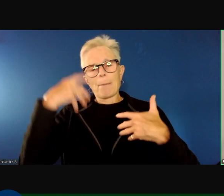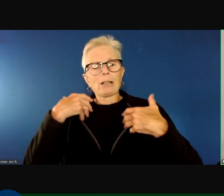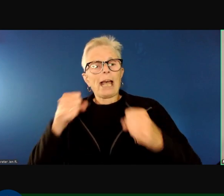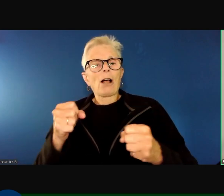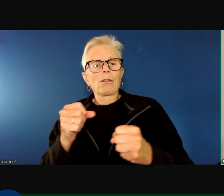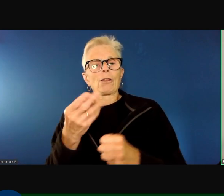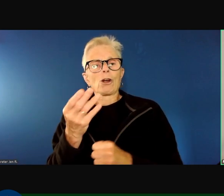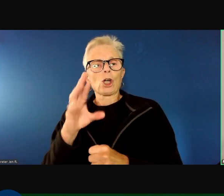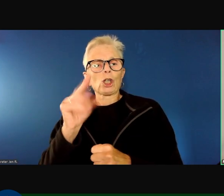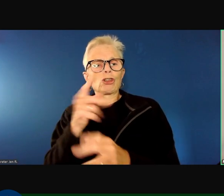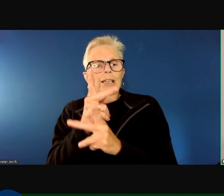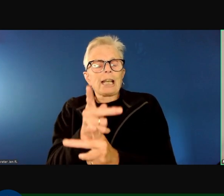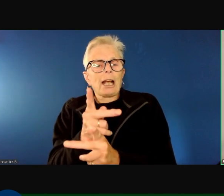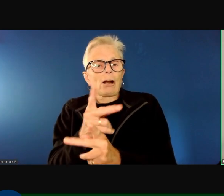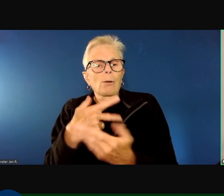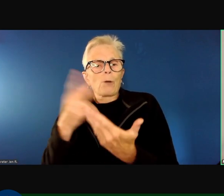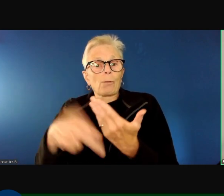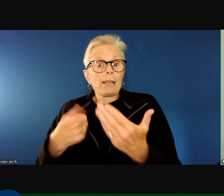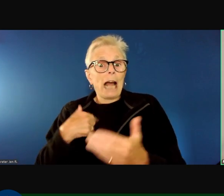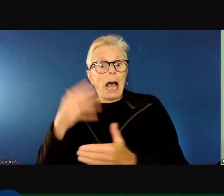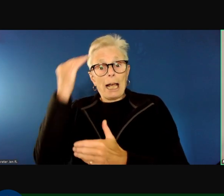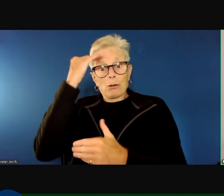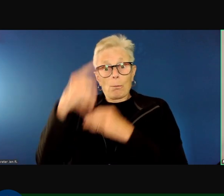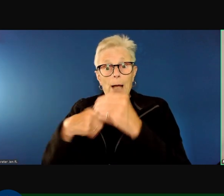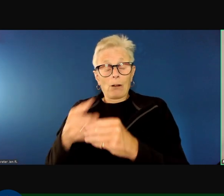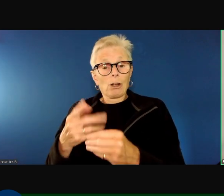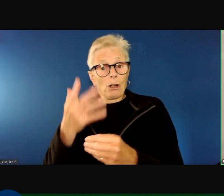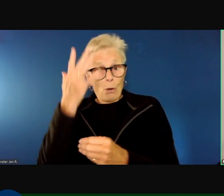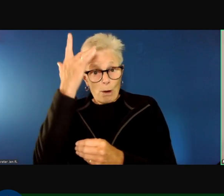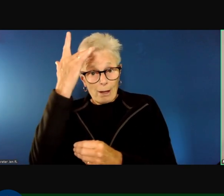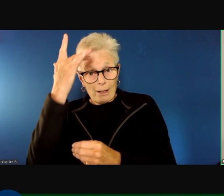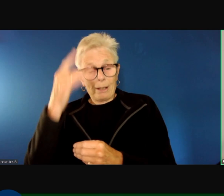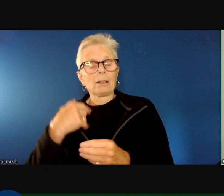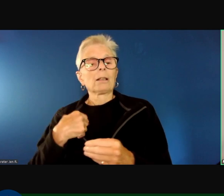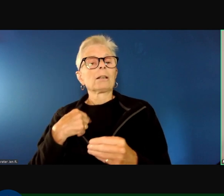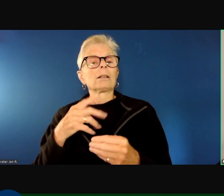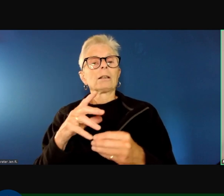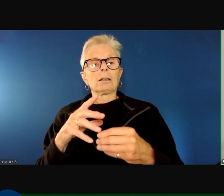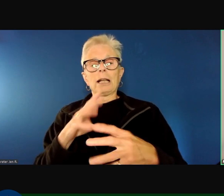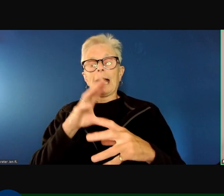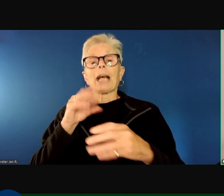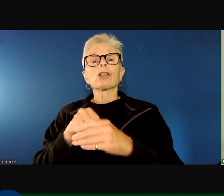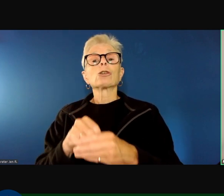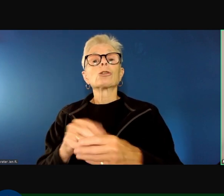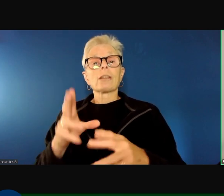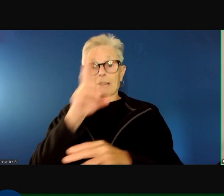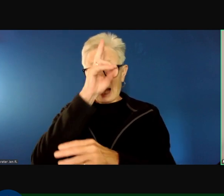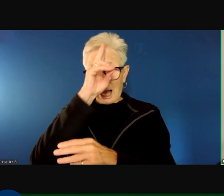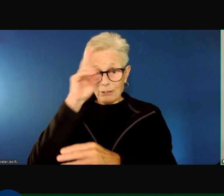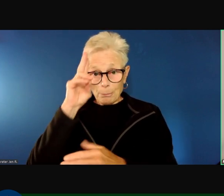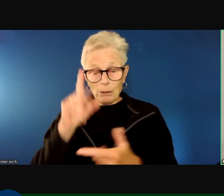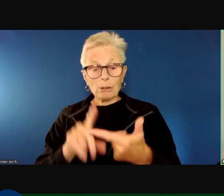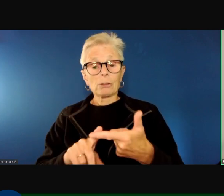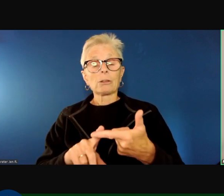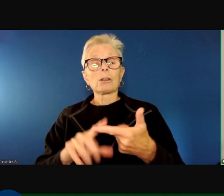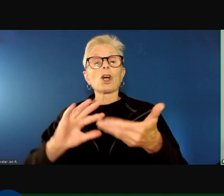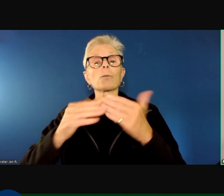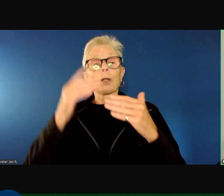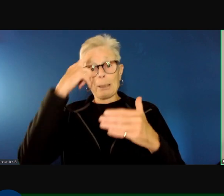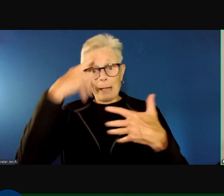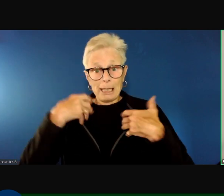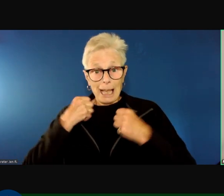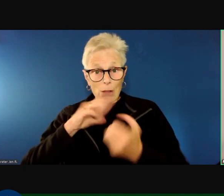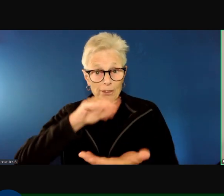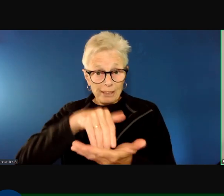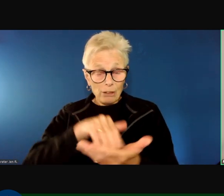familiar with, in so far as it brings together hospitals, the community mental health center,